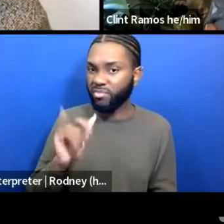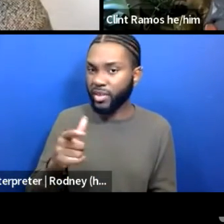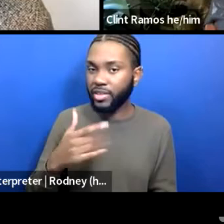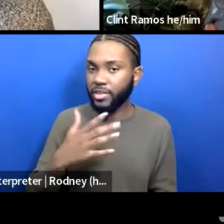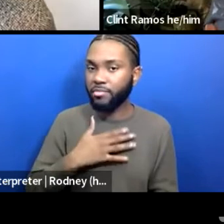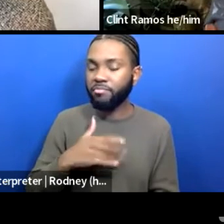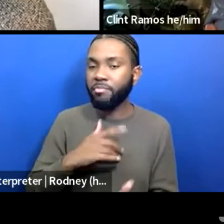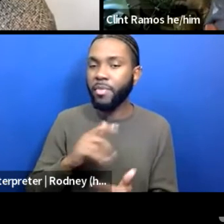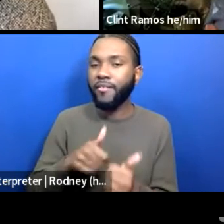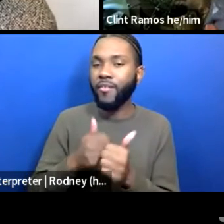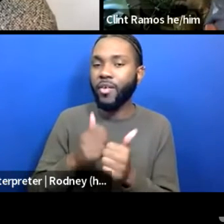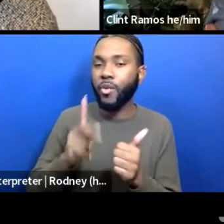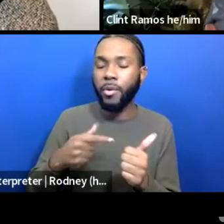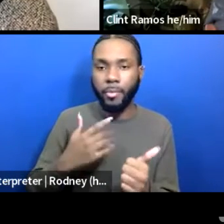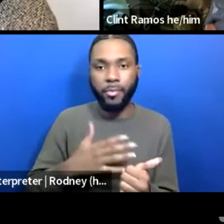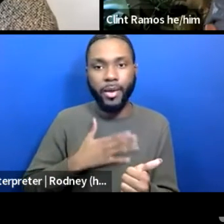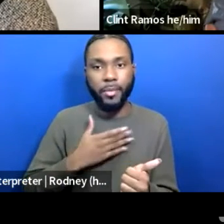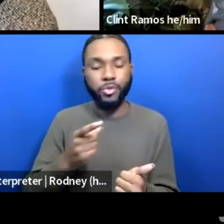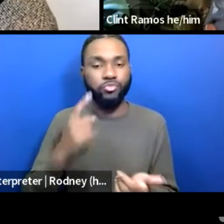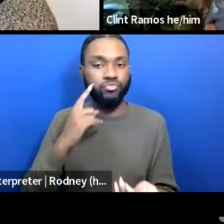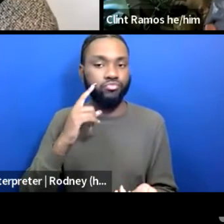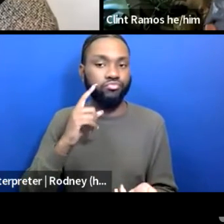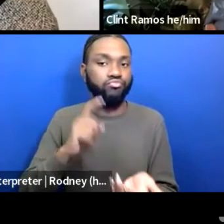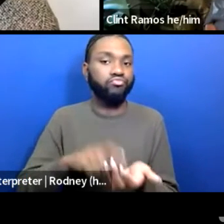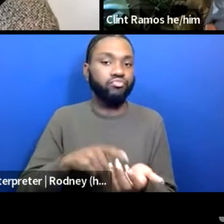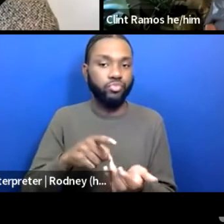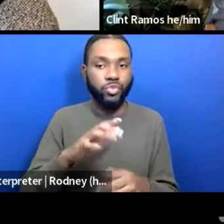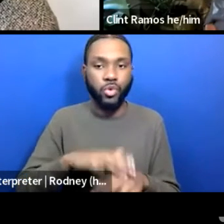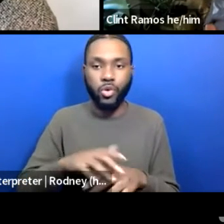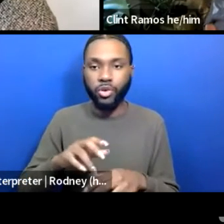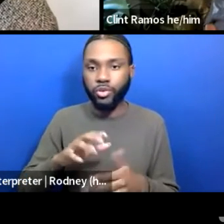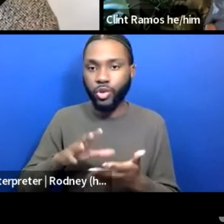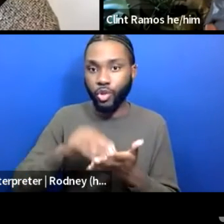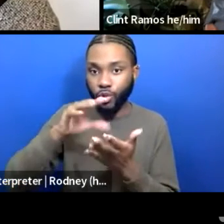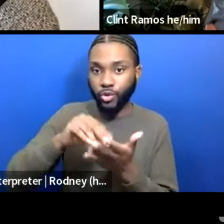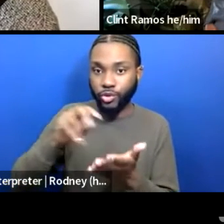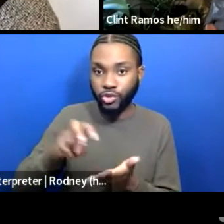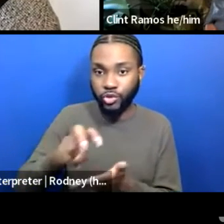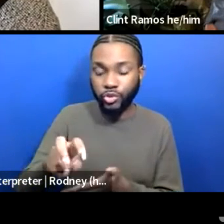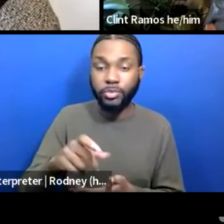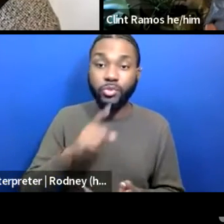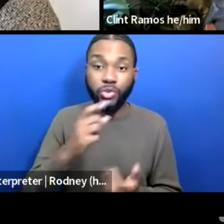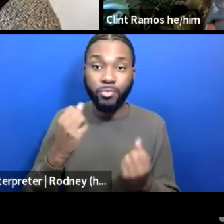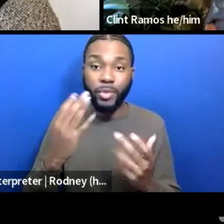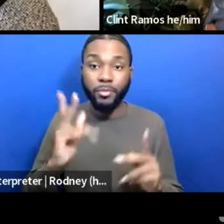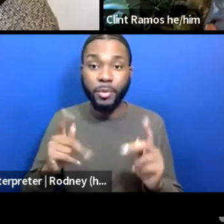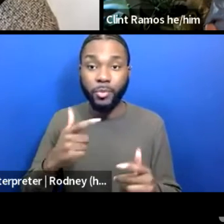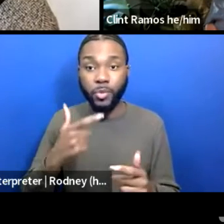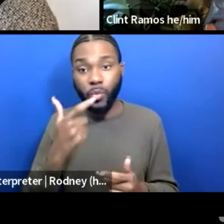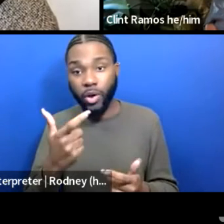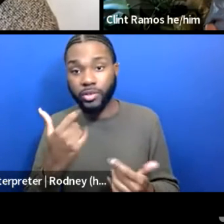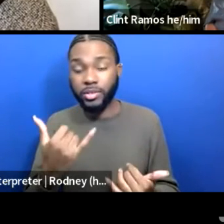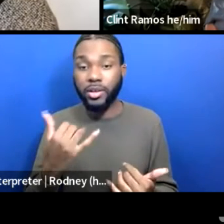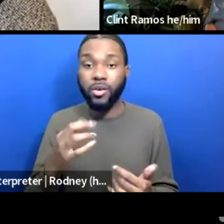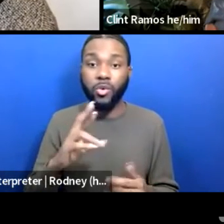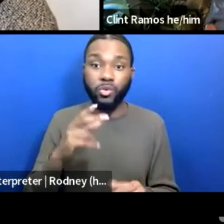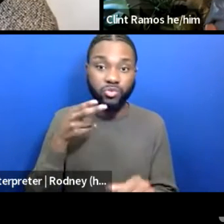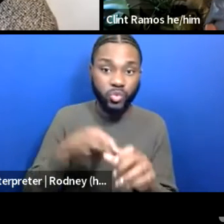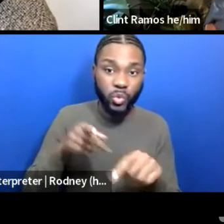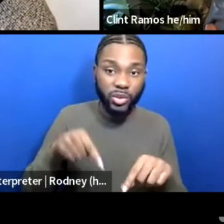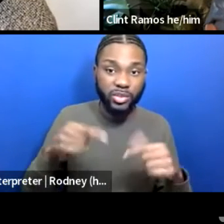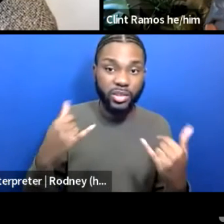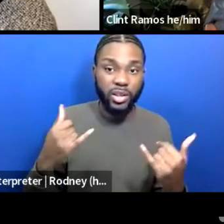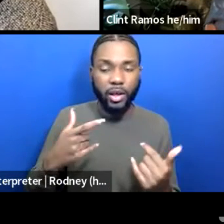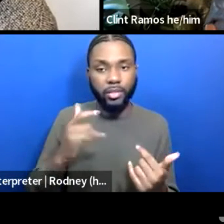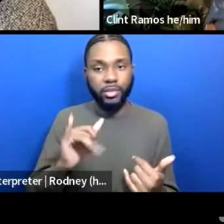love that you identified being on a learning journey. I think that a lot of folks on this call and maybe even folks watching the stream, that's okay to acknowledge for